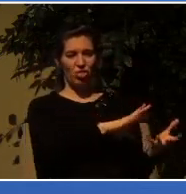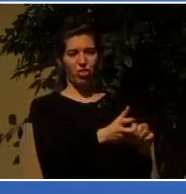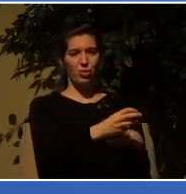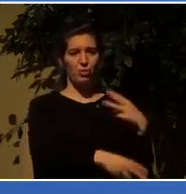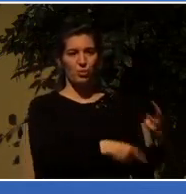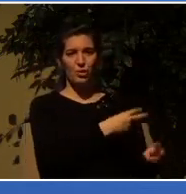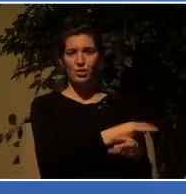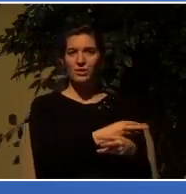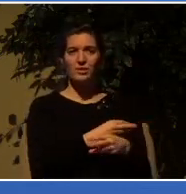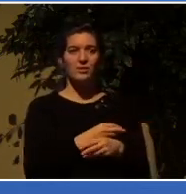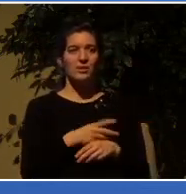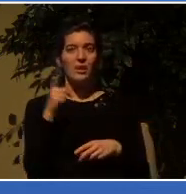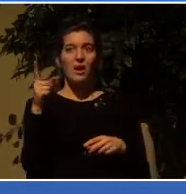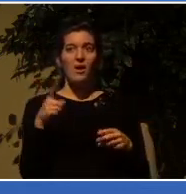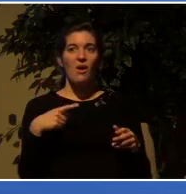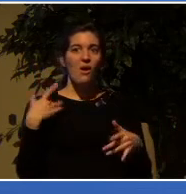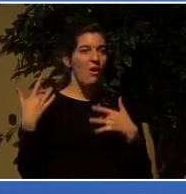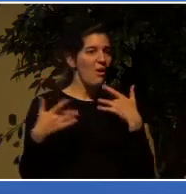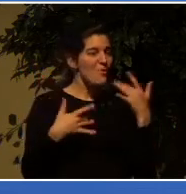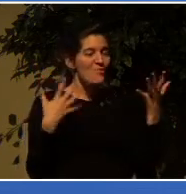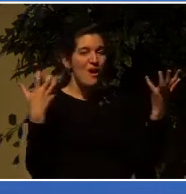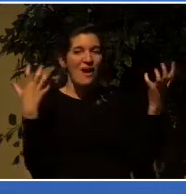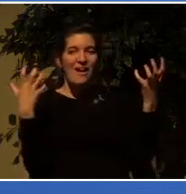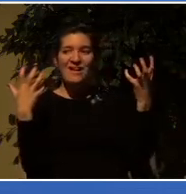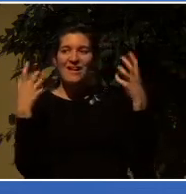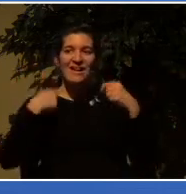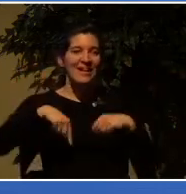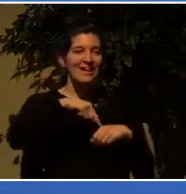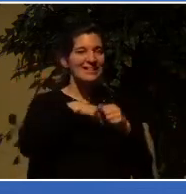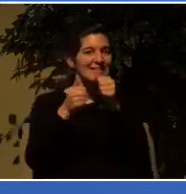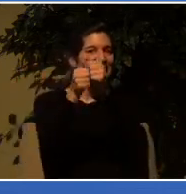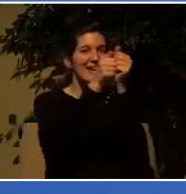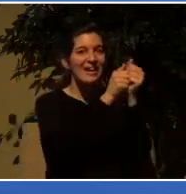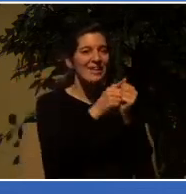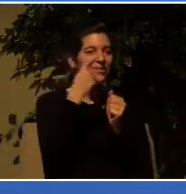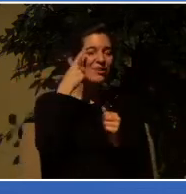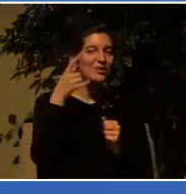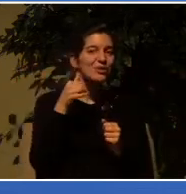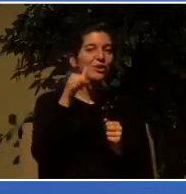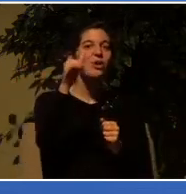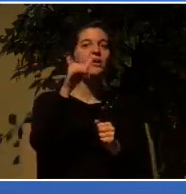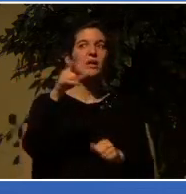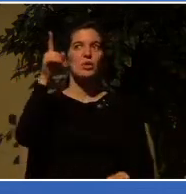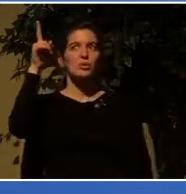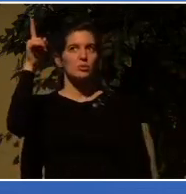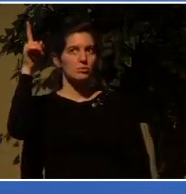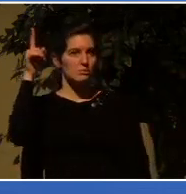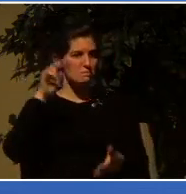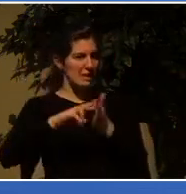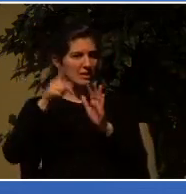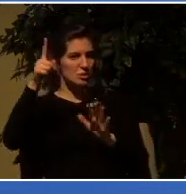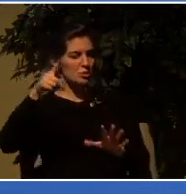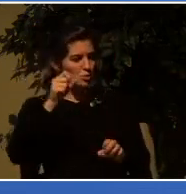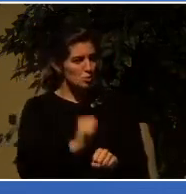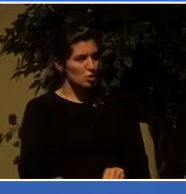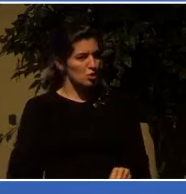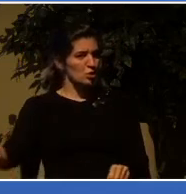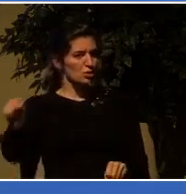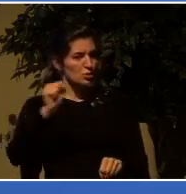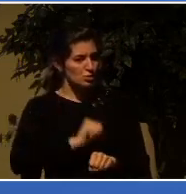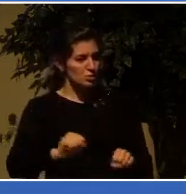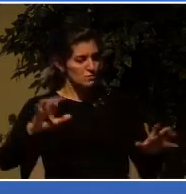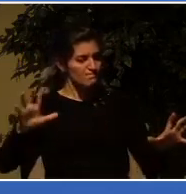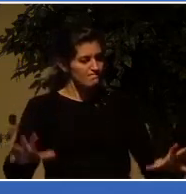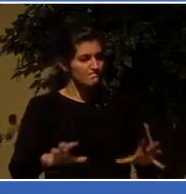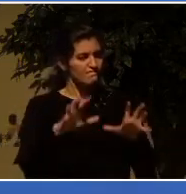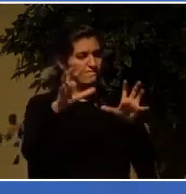so anxious to share eternity with you and me, makes it his business to conform us to